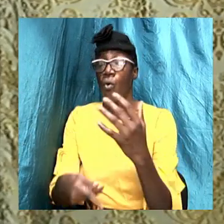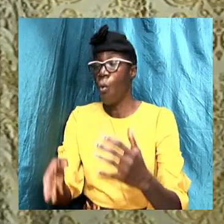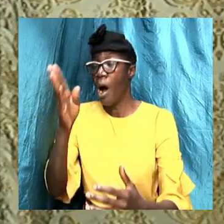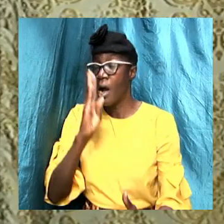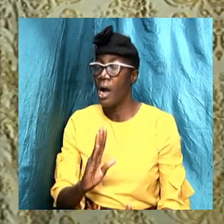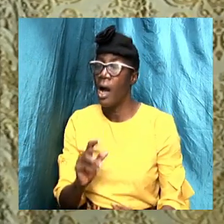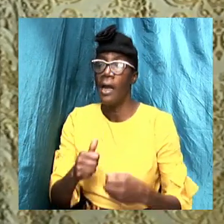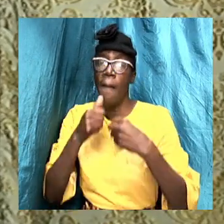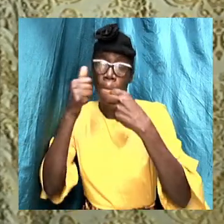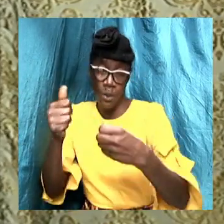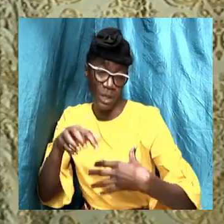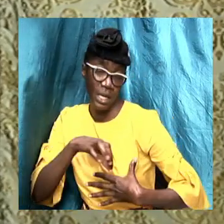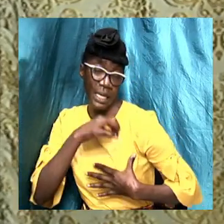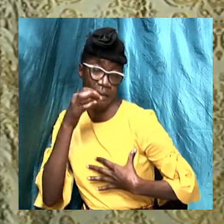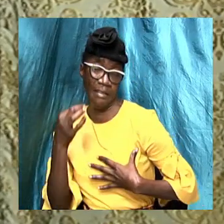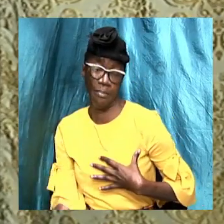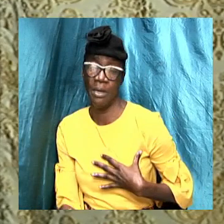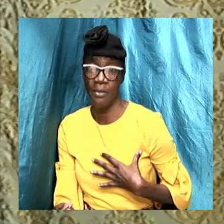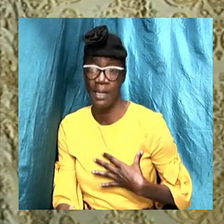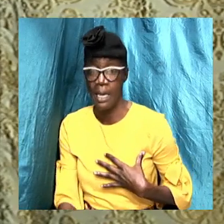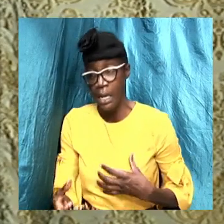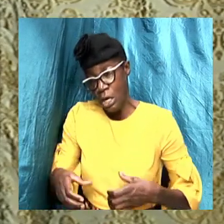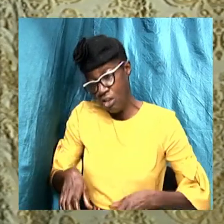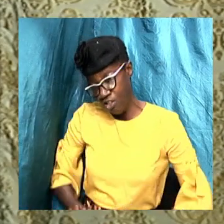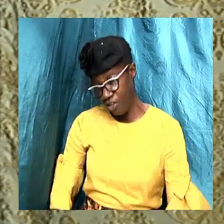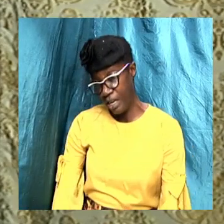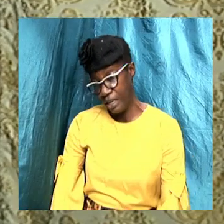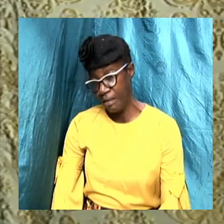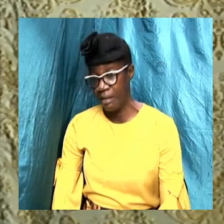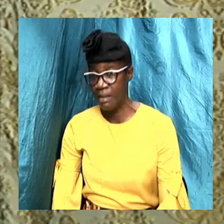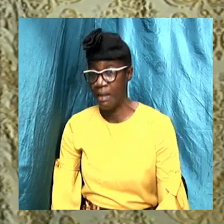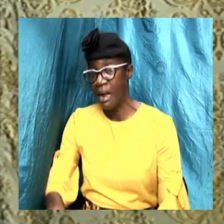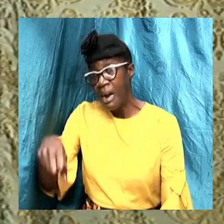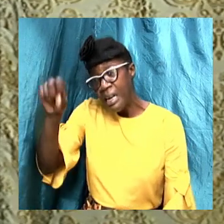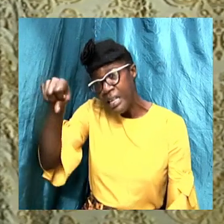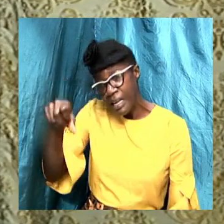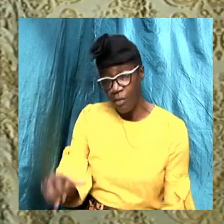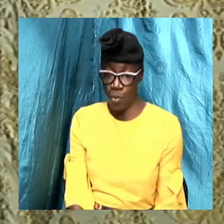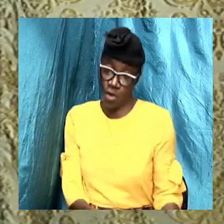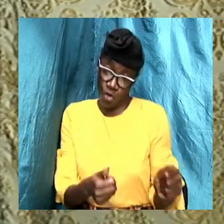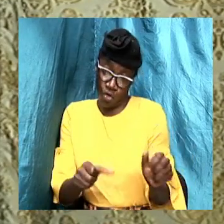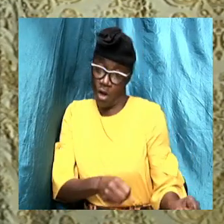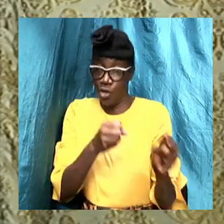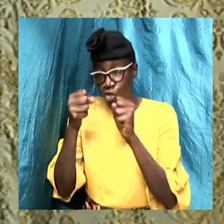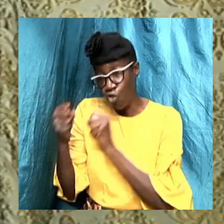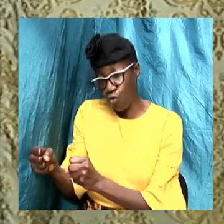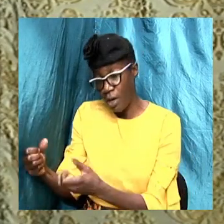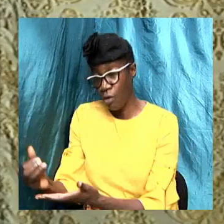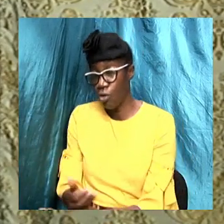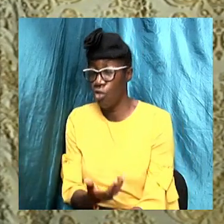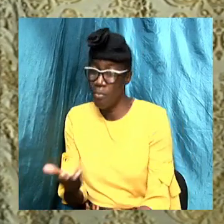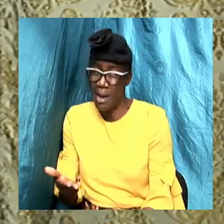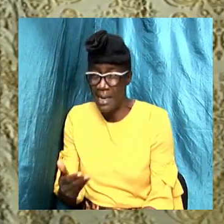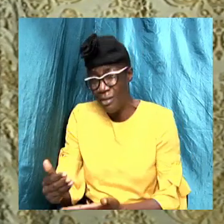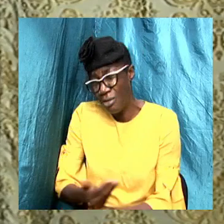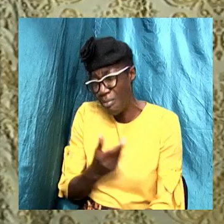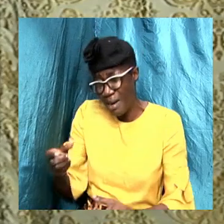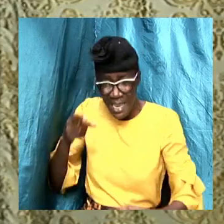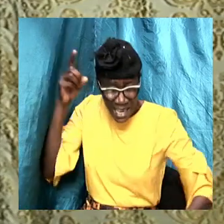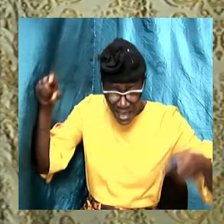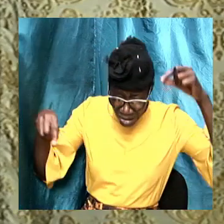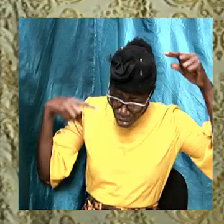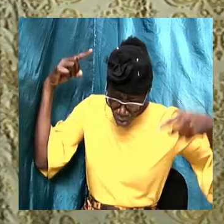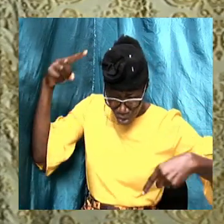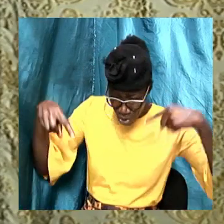what He has laid in my spirit. Because chances are, yes, we might be strengthening somebody. Somebody might be doubting. But chances are,